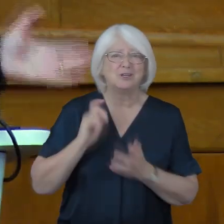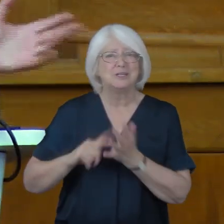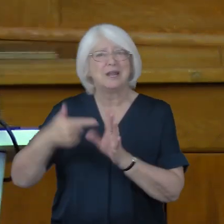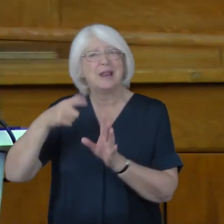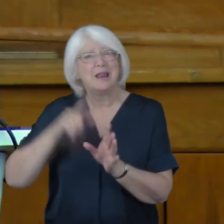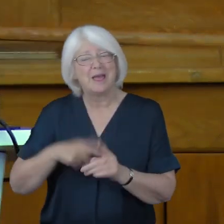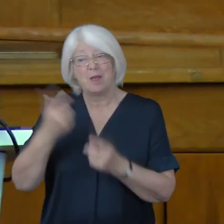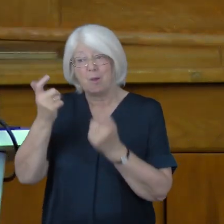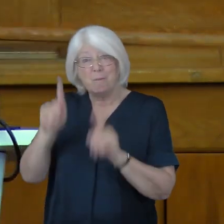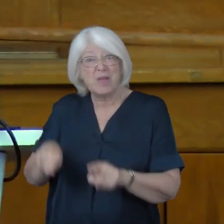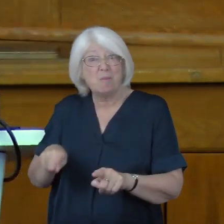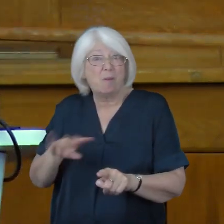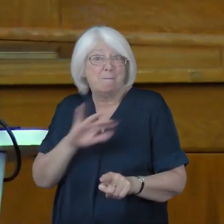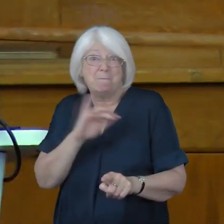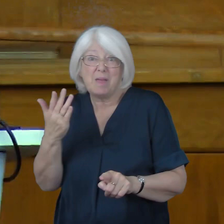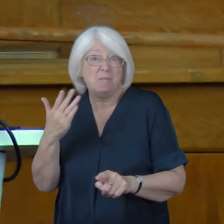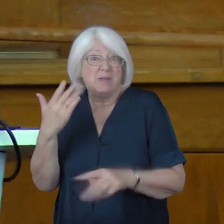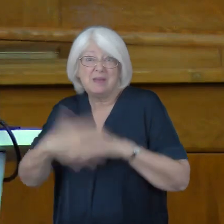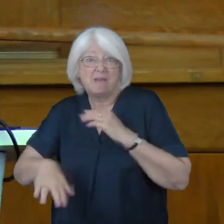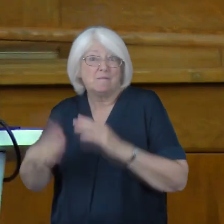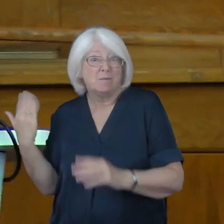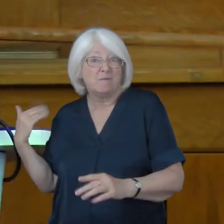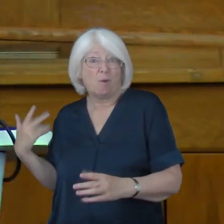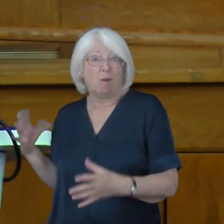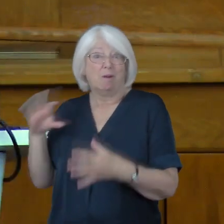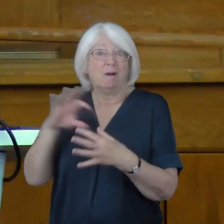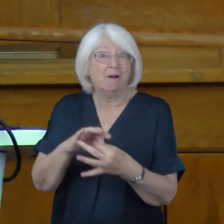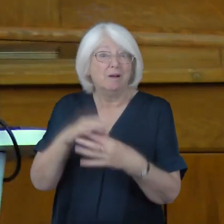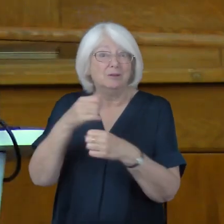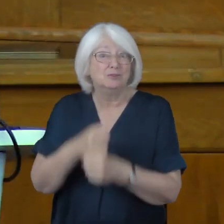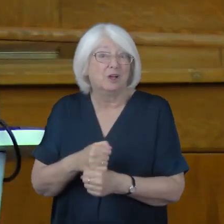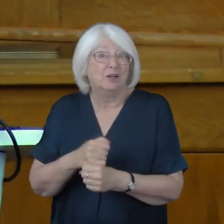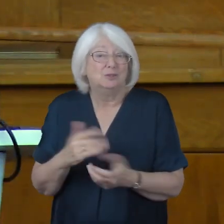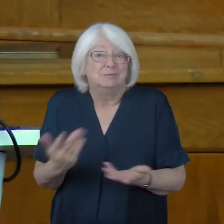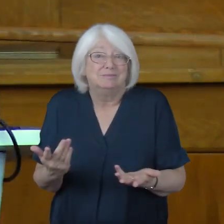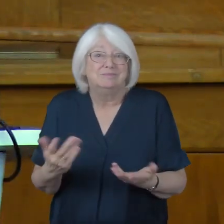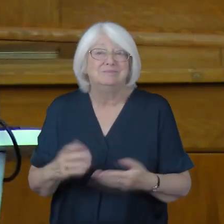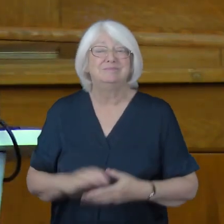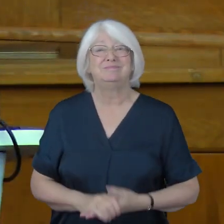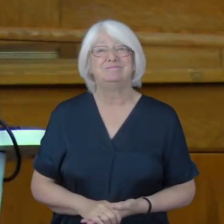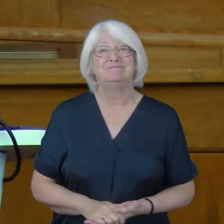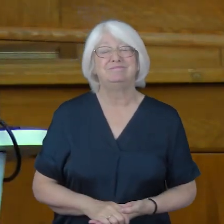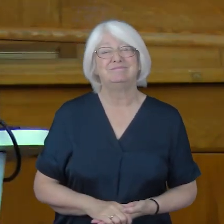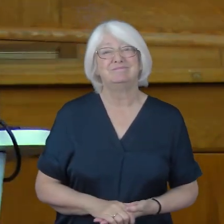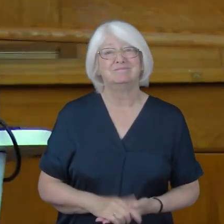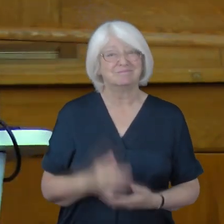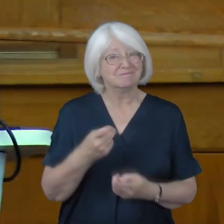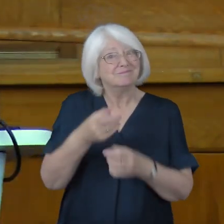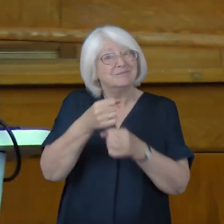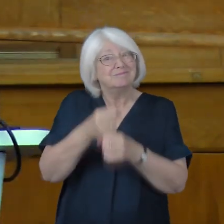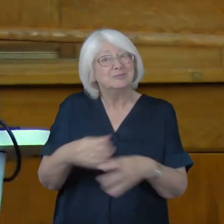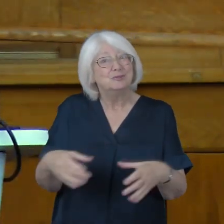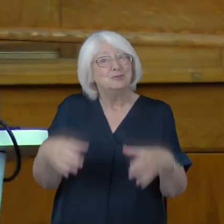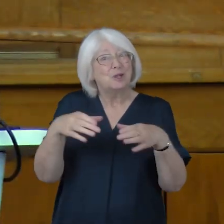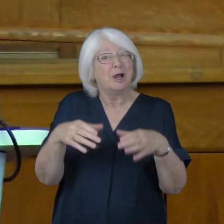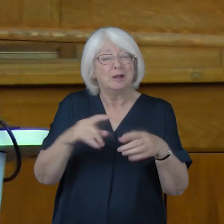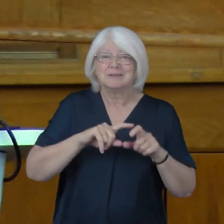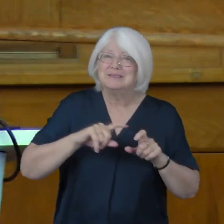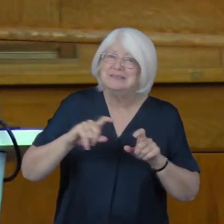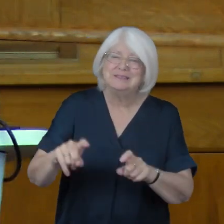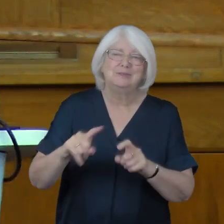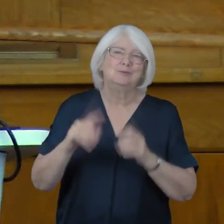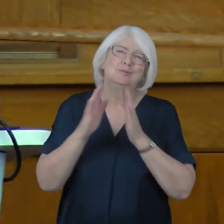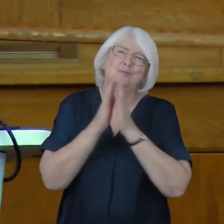laity and those who even weren't near the church before these times. It is a church which has continued to